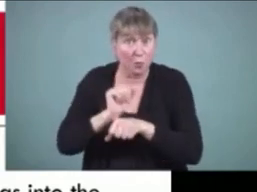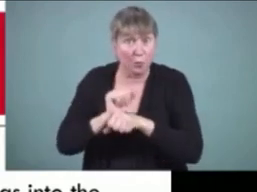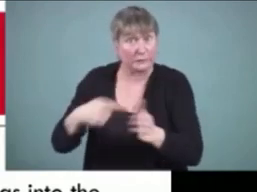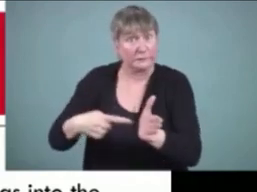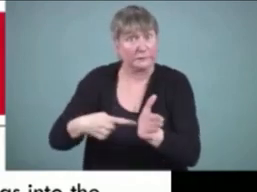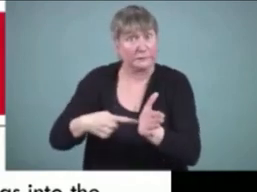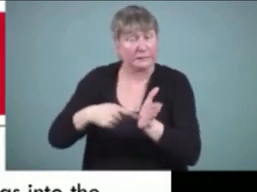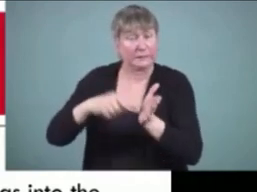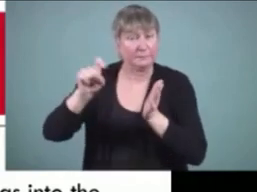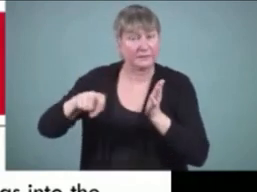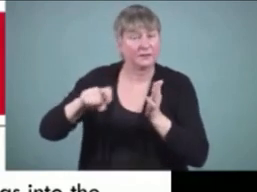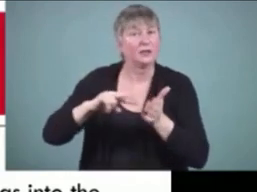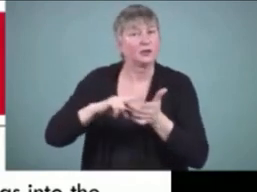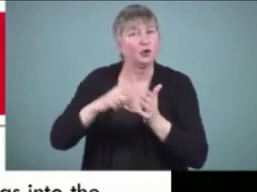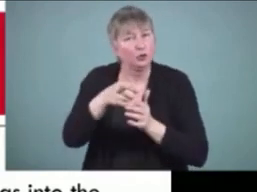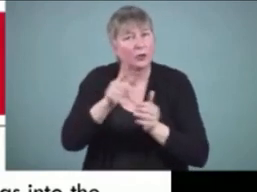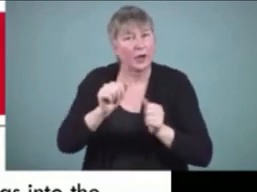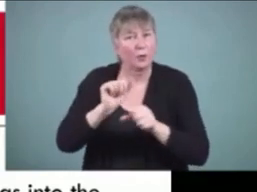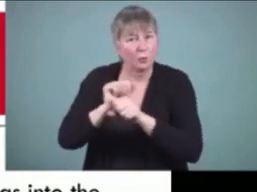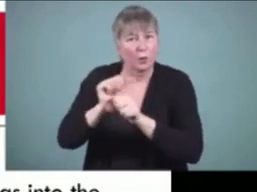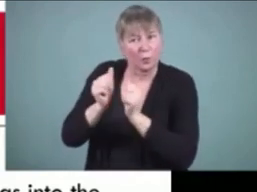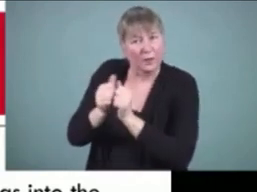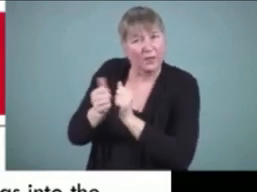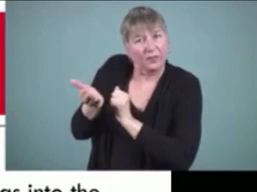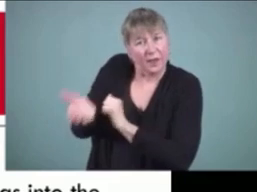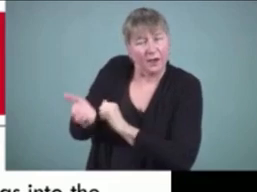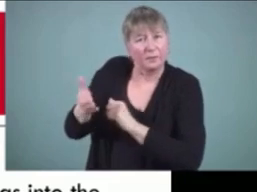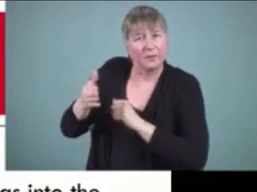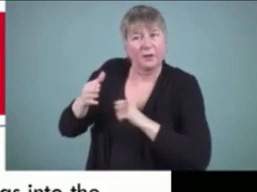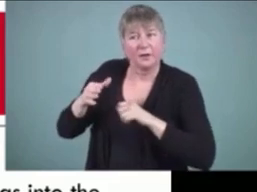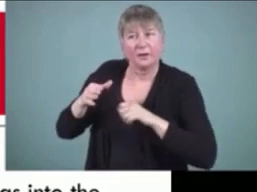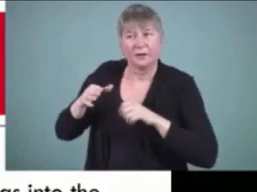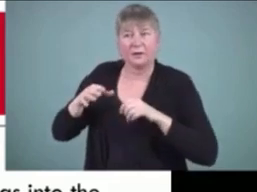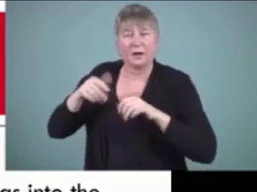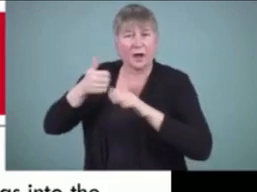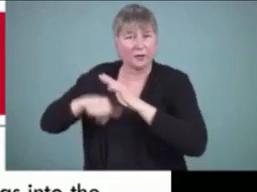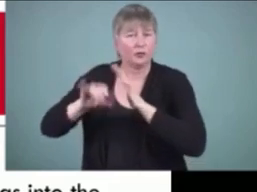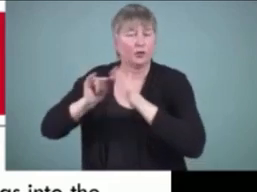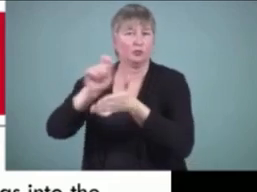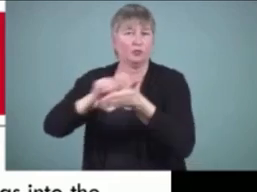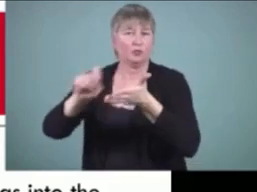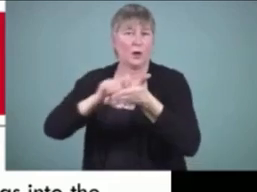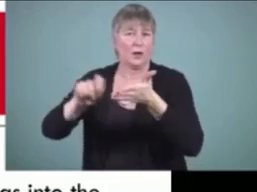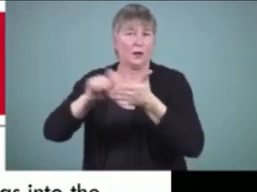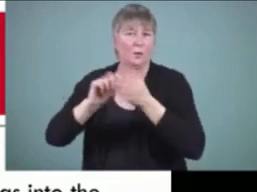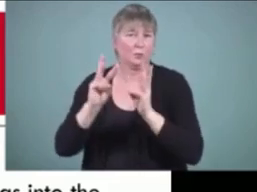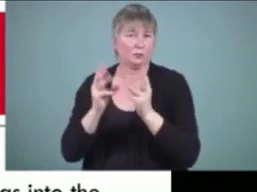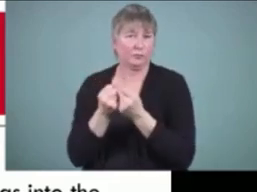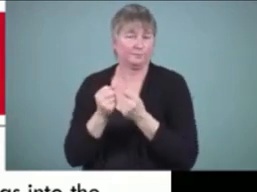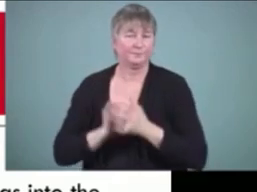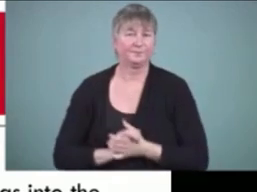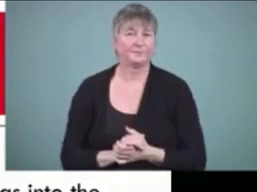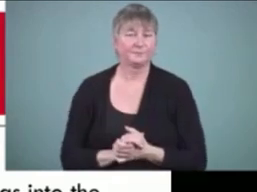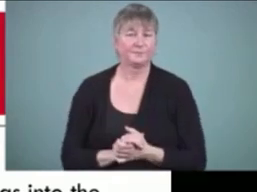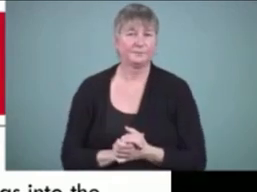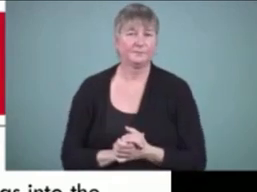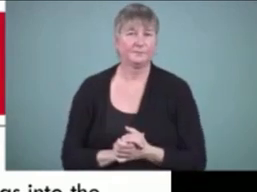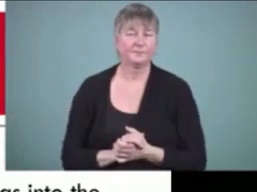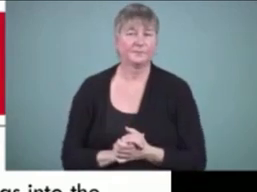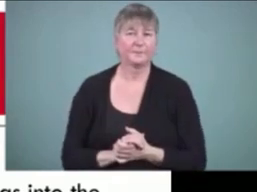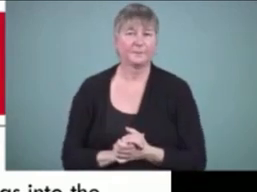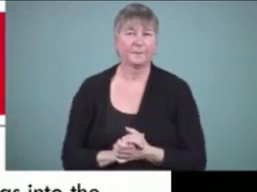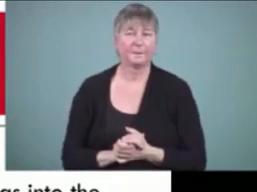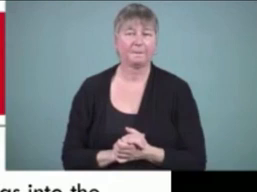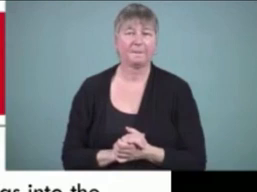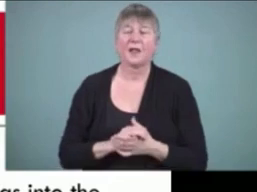that with them in the in the framework of the writer's workshop and always creating opportunities for